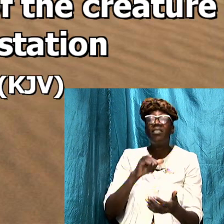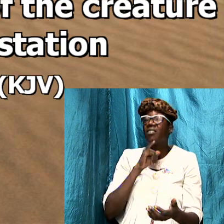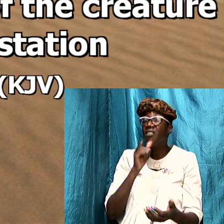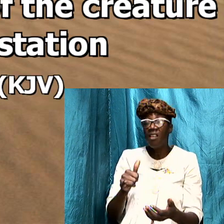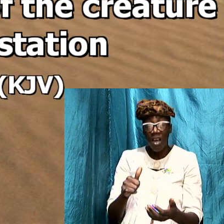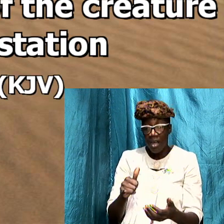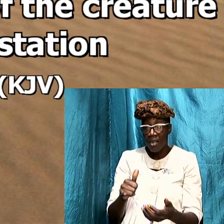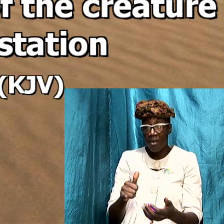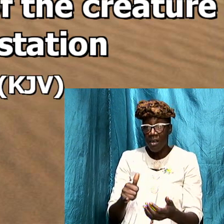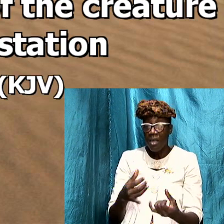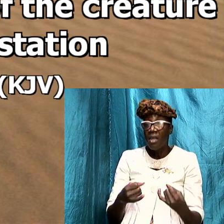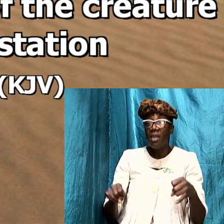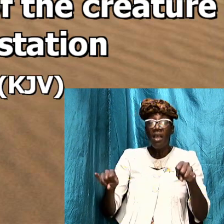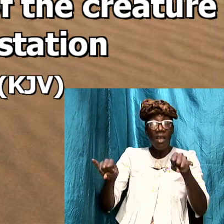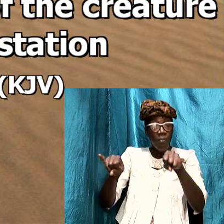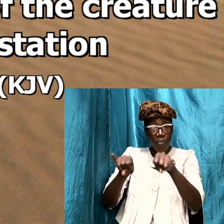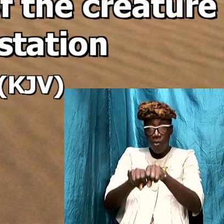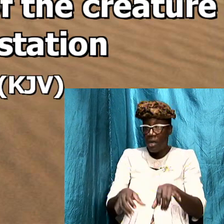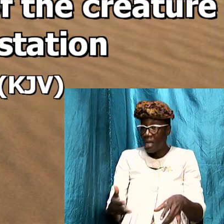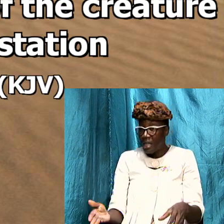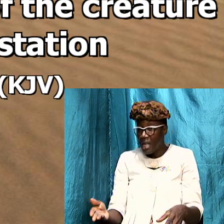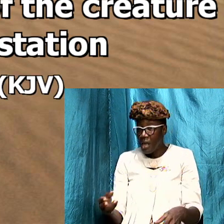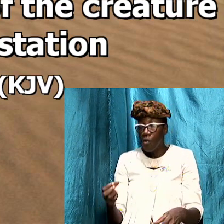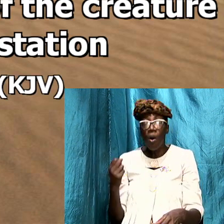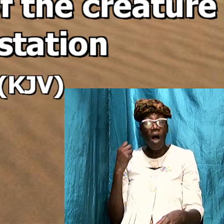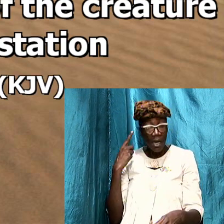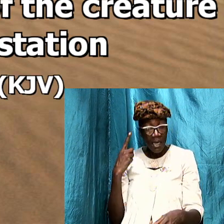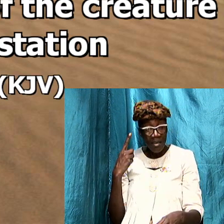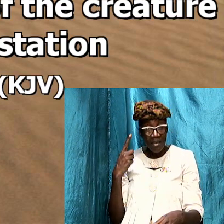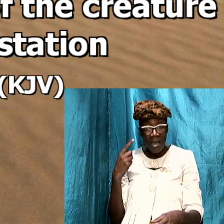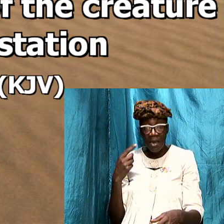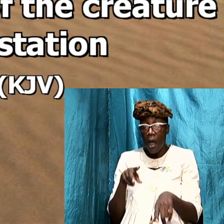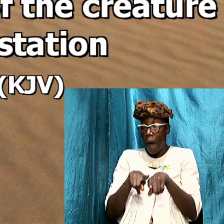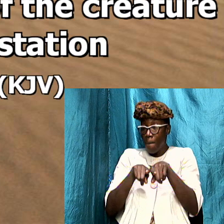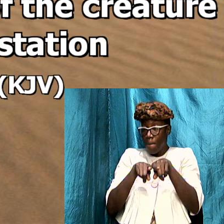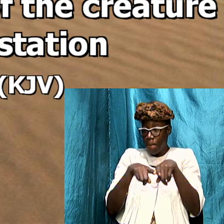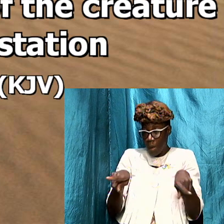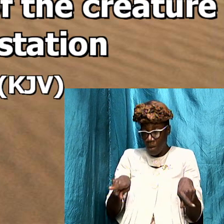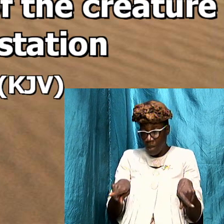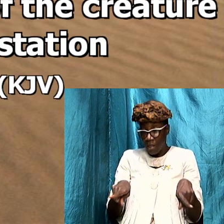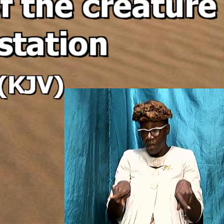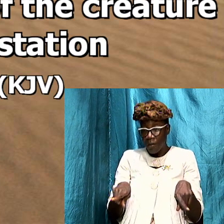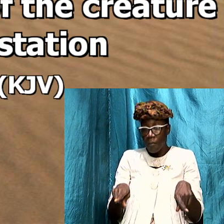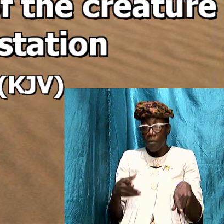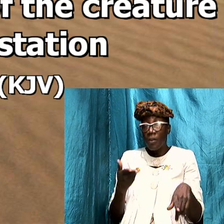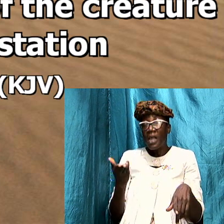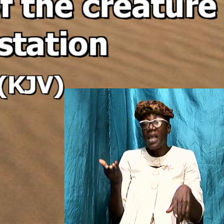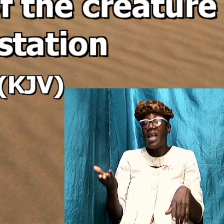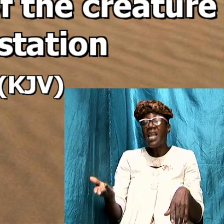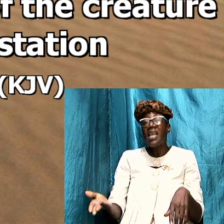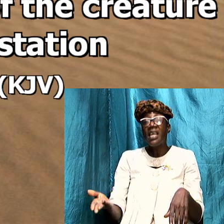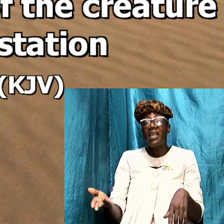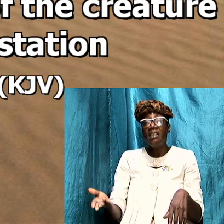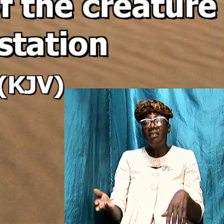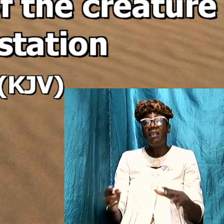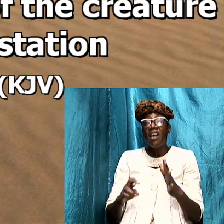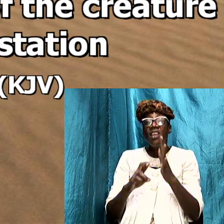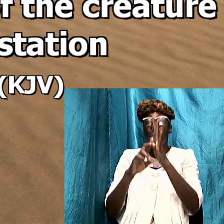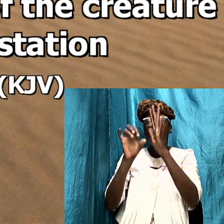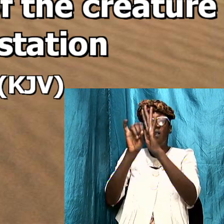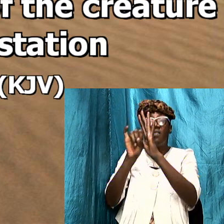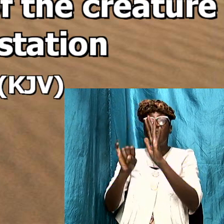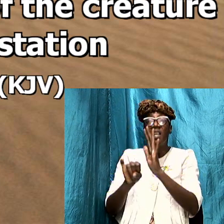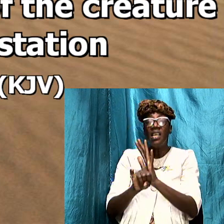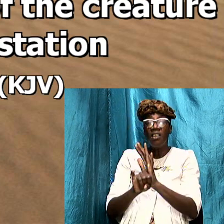it is important that we understand that but rather it is the revelation